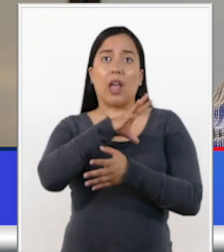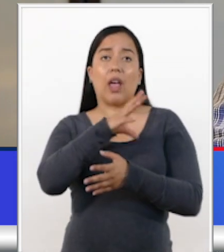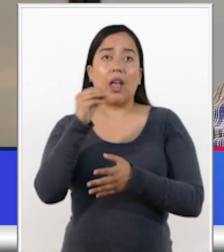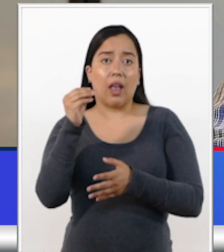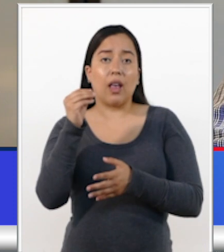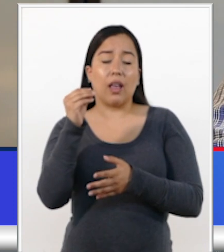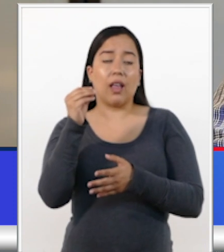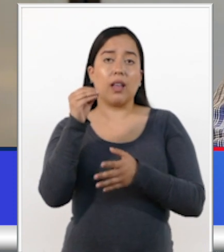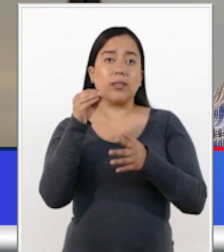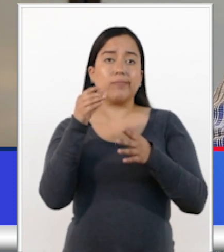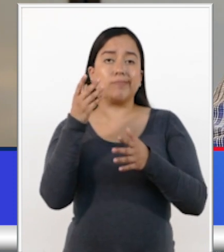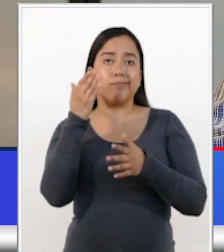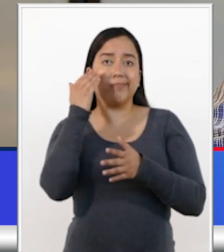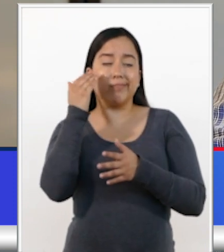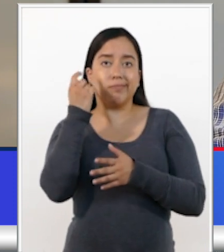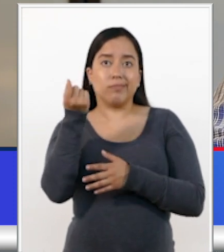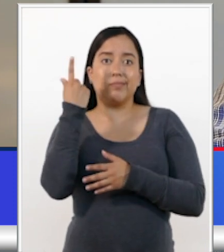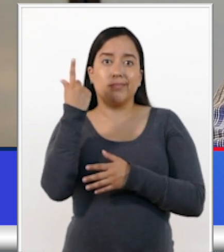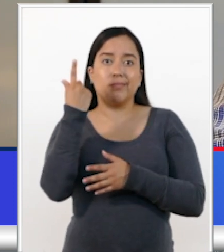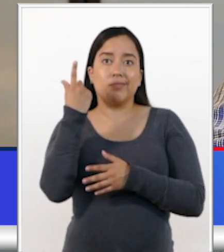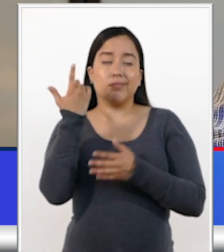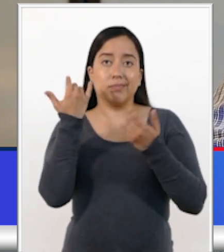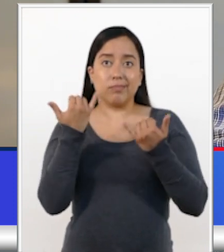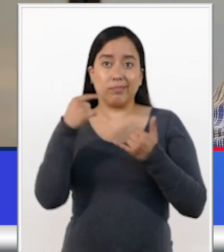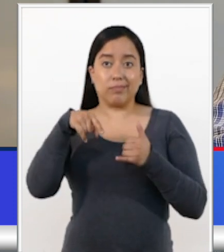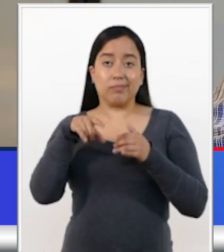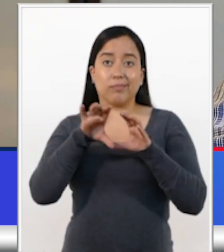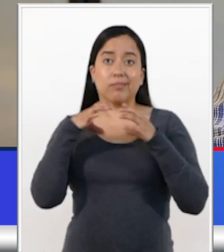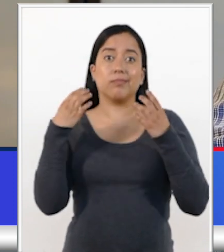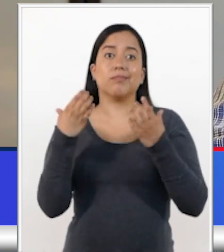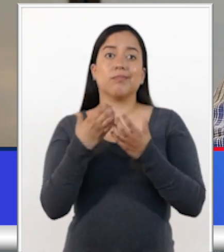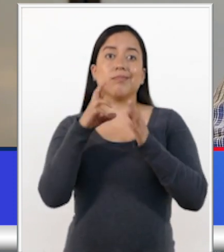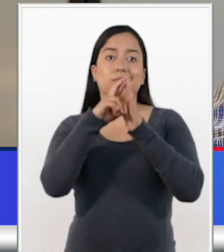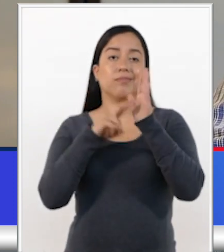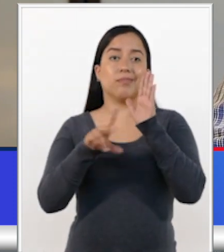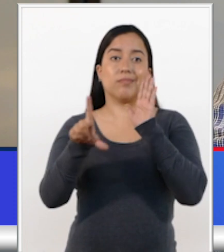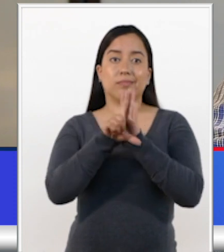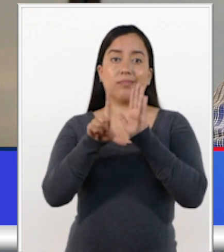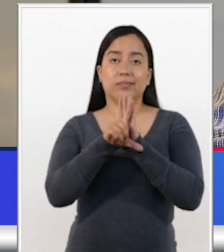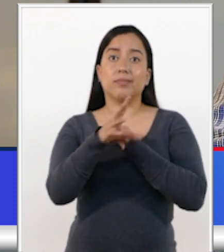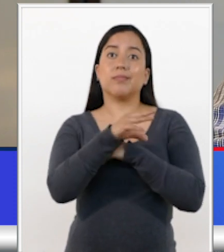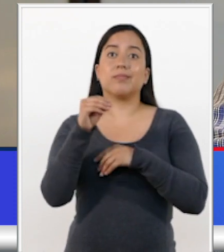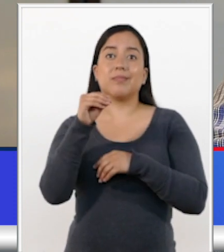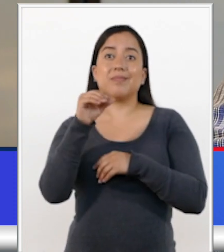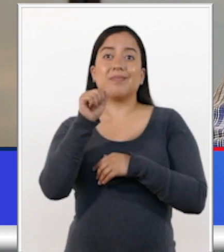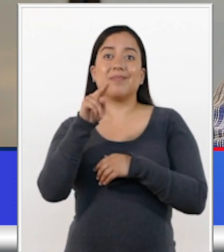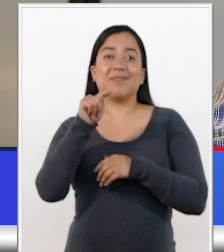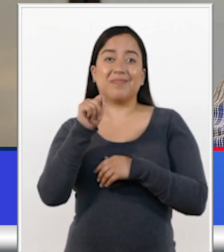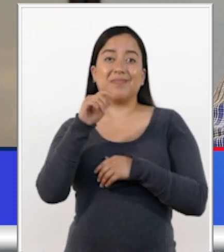of learning. As a contribution to this endeavour, the Rule of Law and Anti-Corruption Centre,